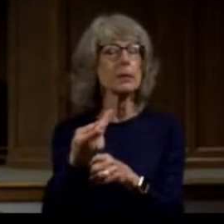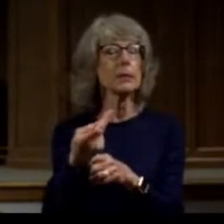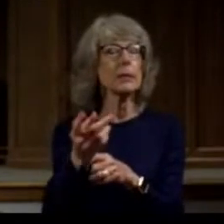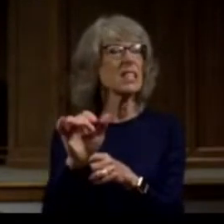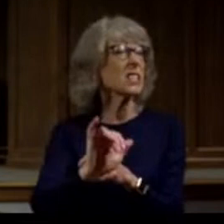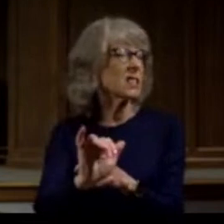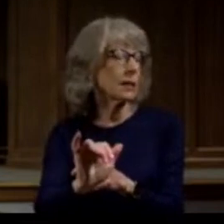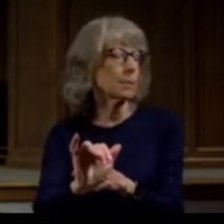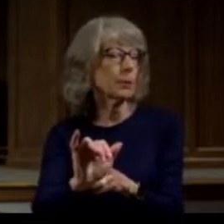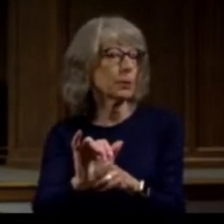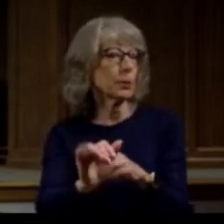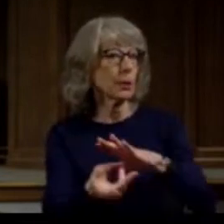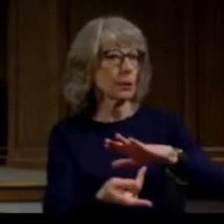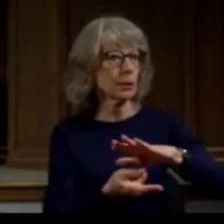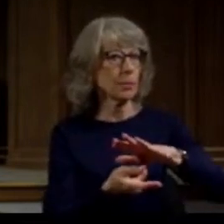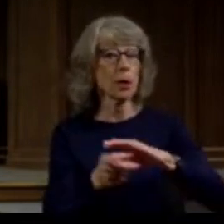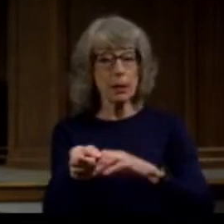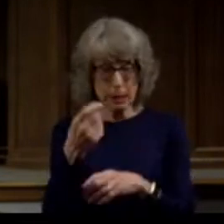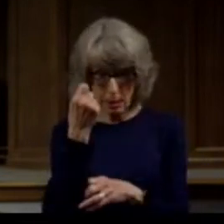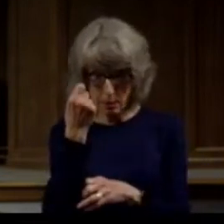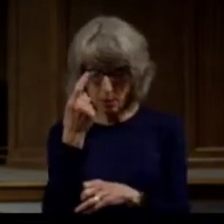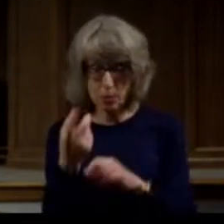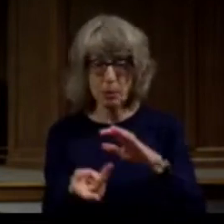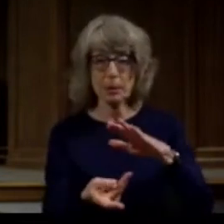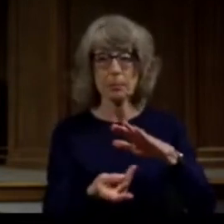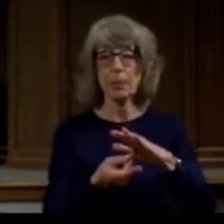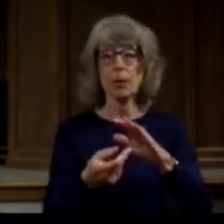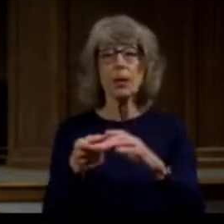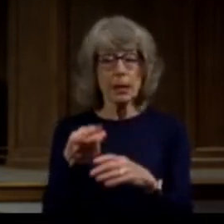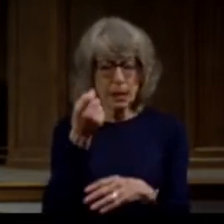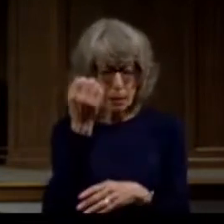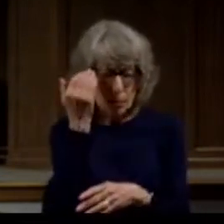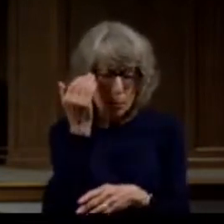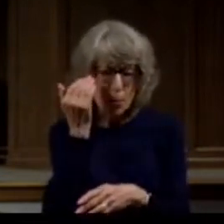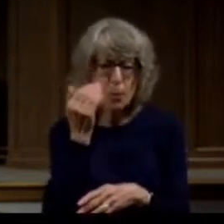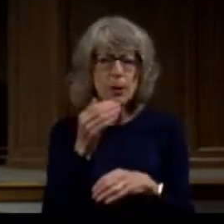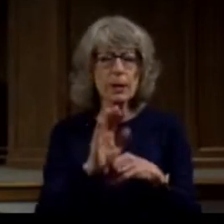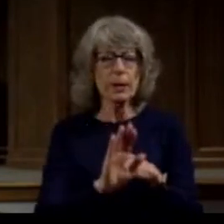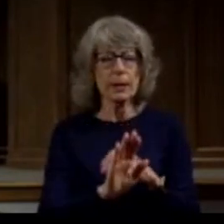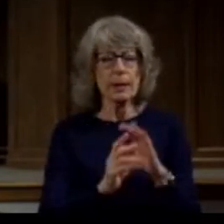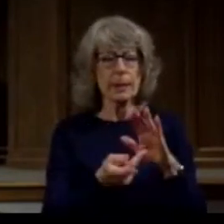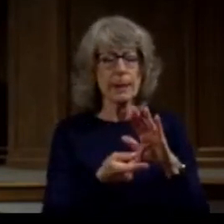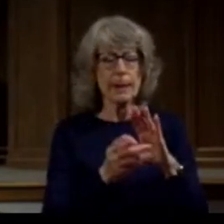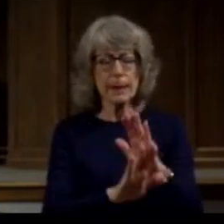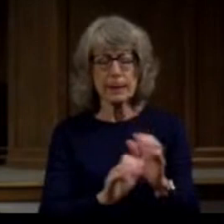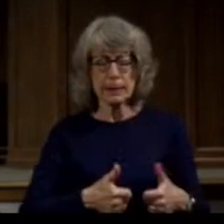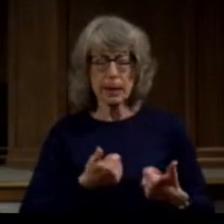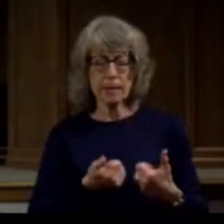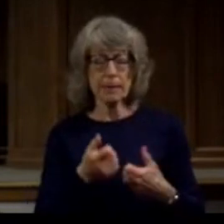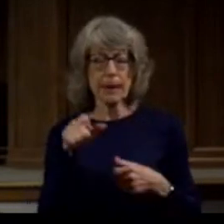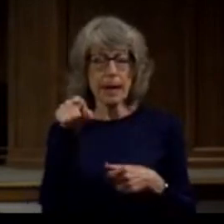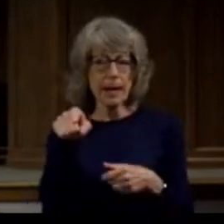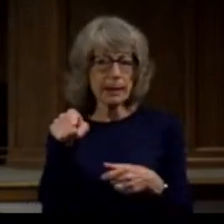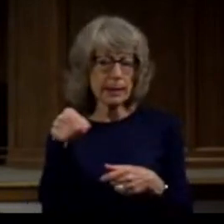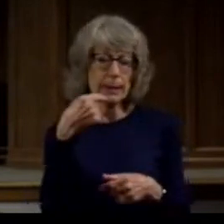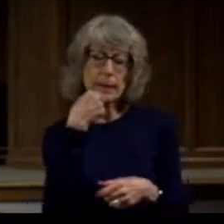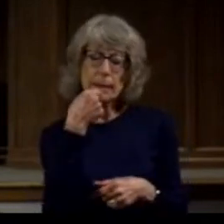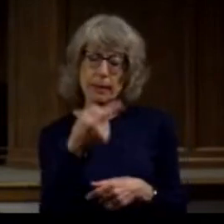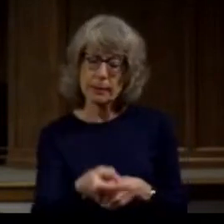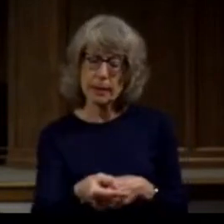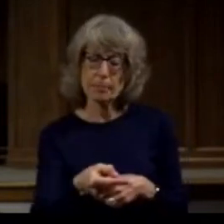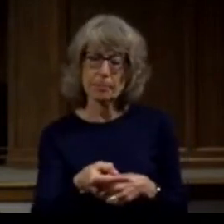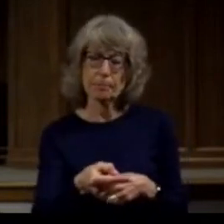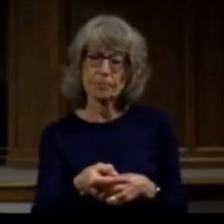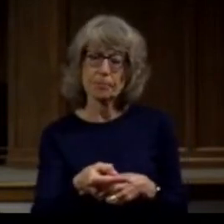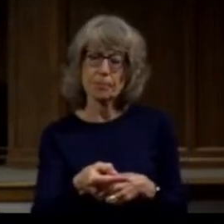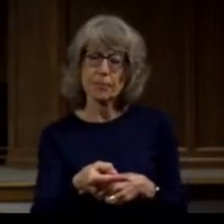And this man who understood Paul, who understood the life that Paul had been leading, this man says to him, this highly respected